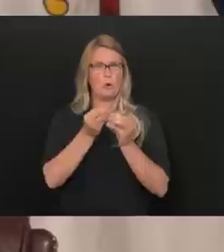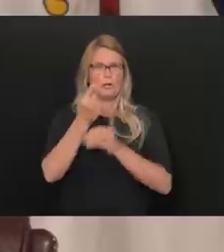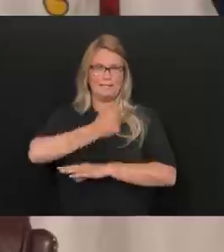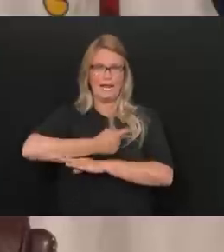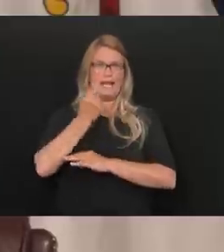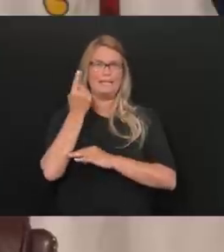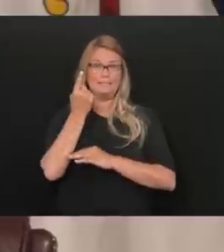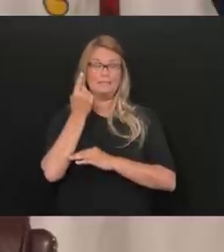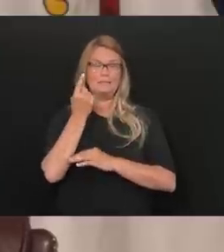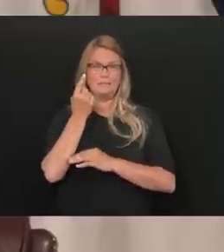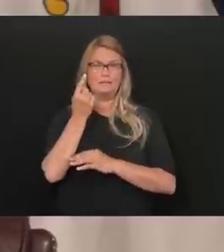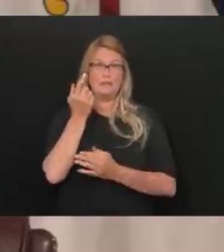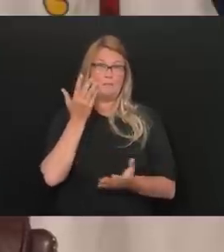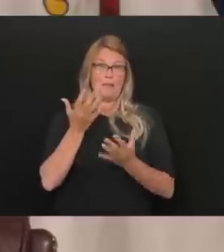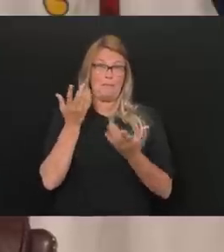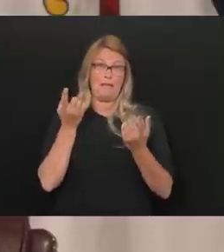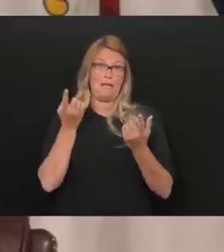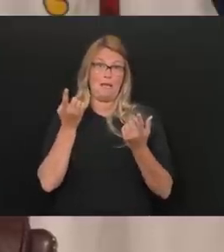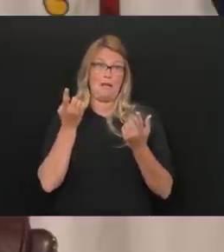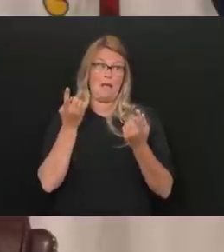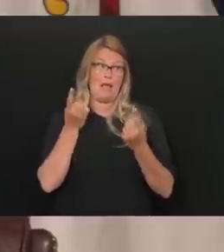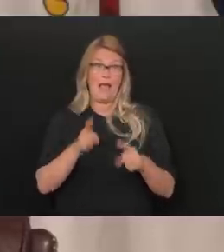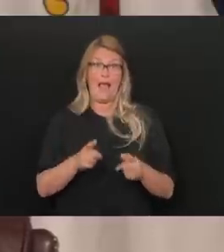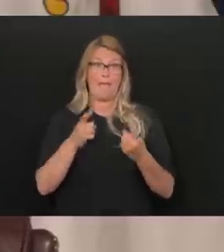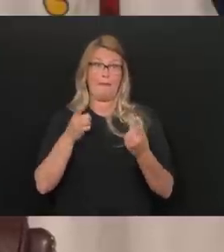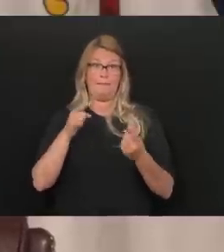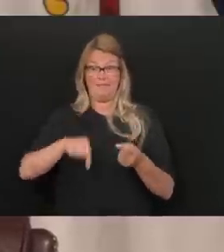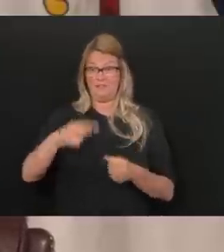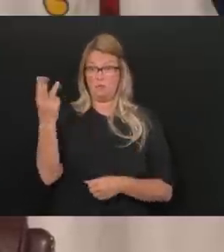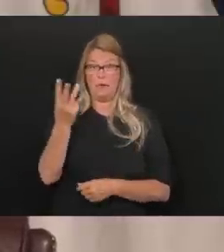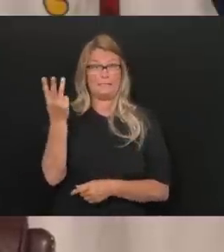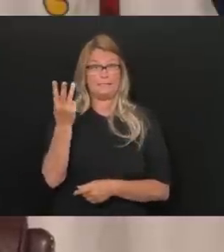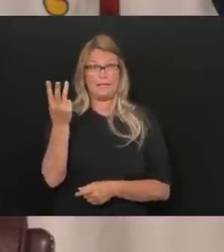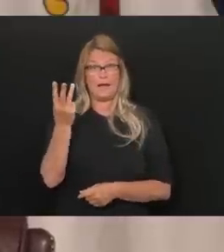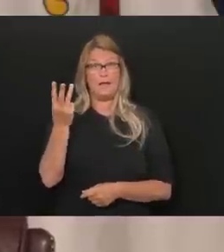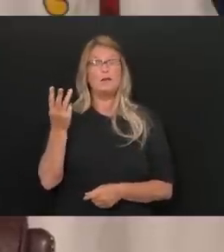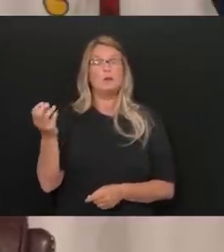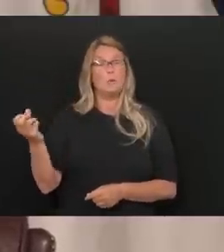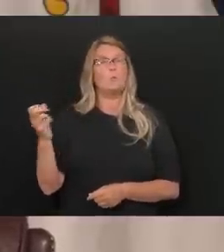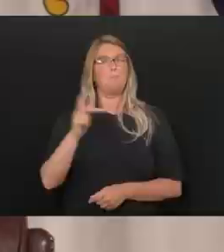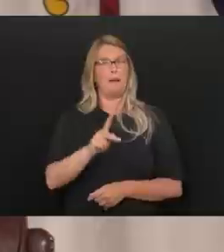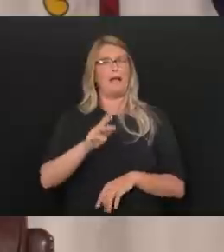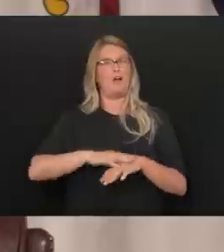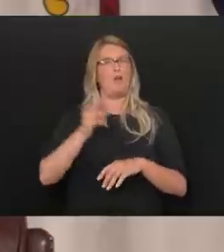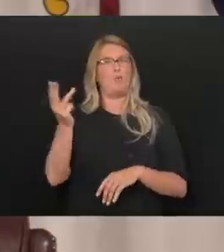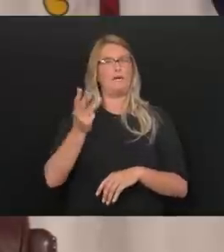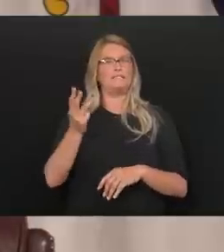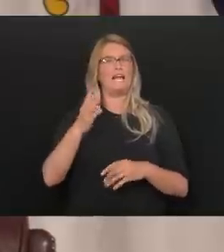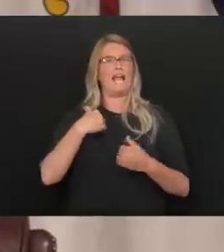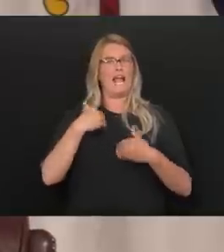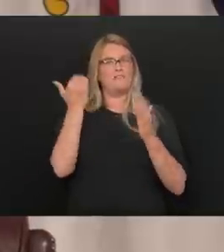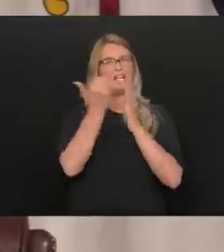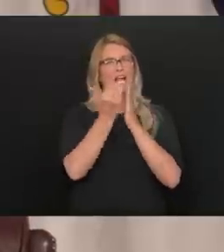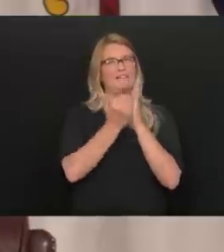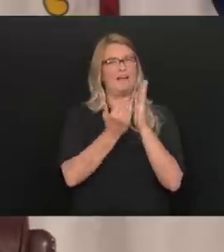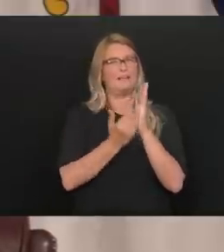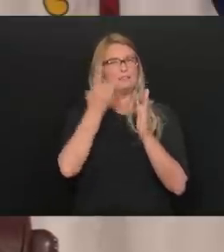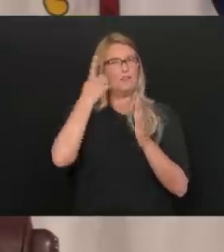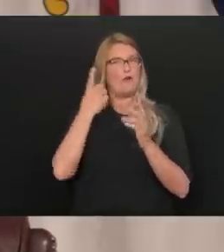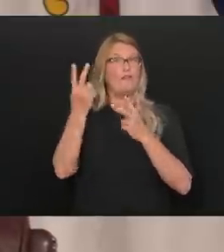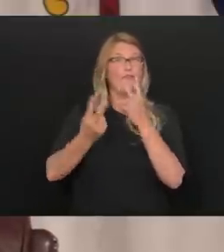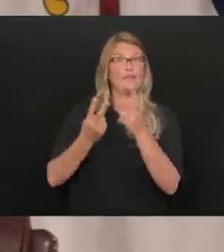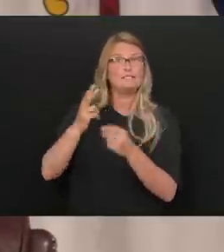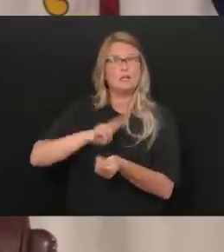I think it may very well be that we'll shoot for Wednesday. When we come back on Wednesday, we'll have the guidelines and we'll have